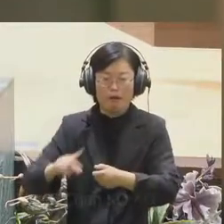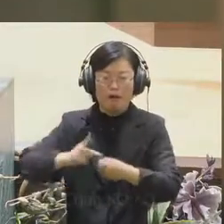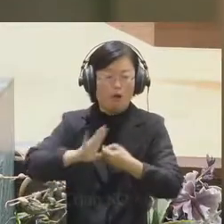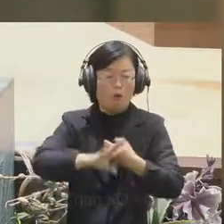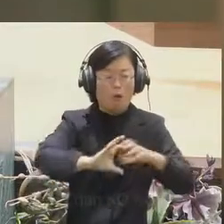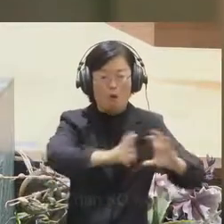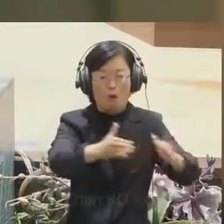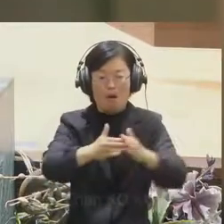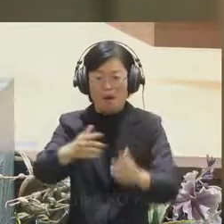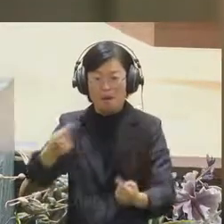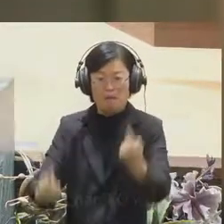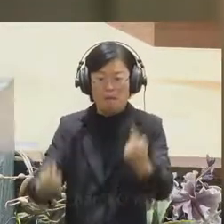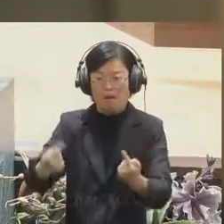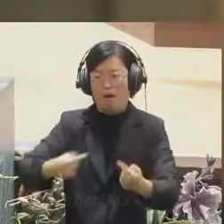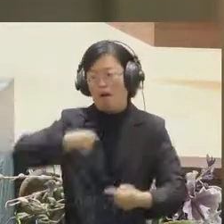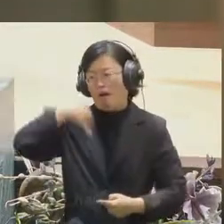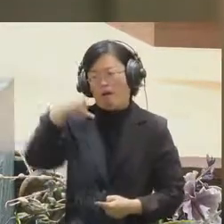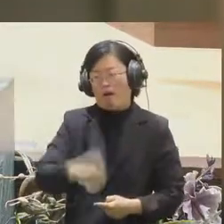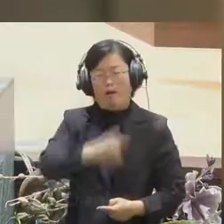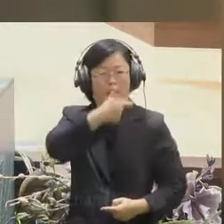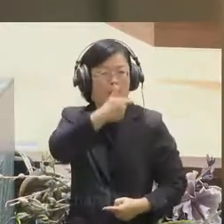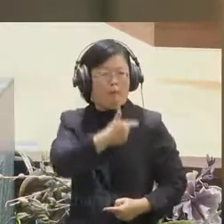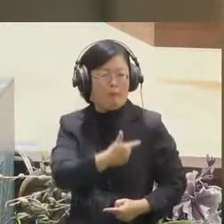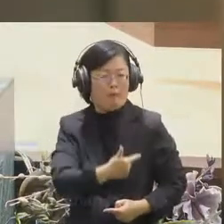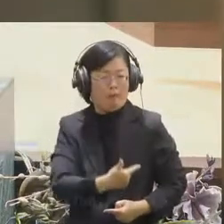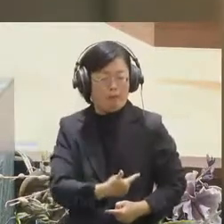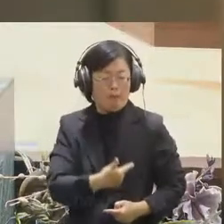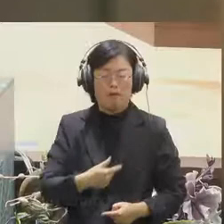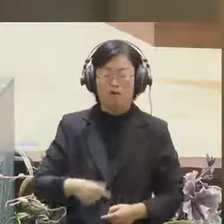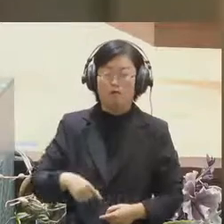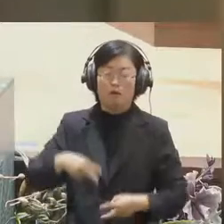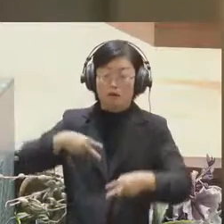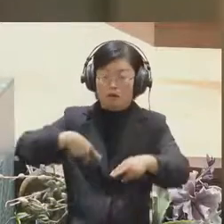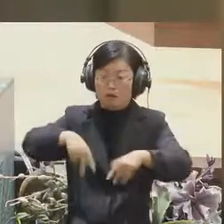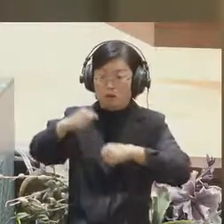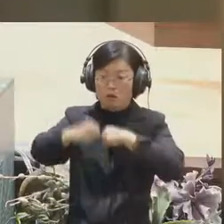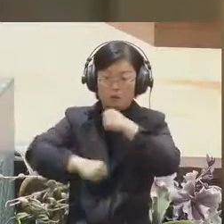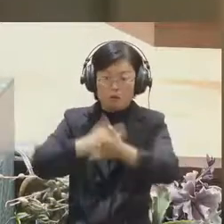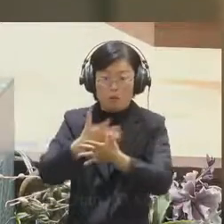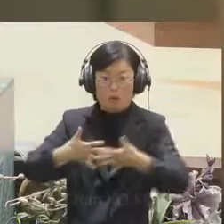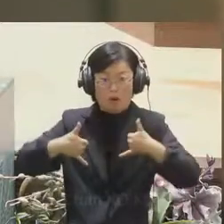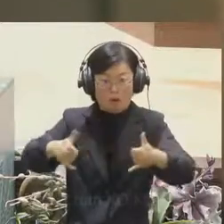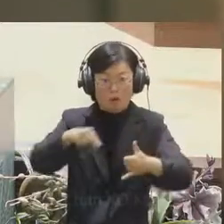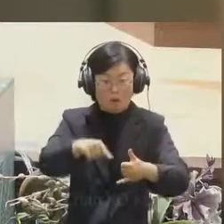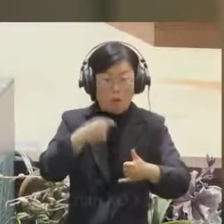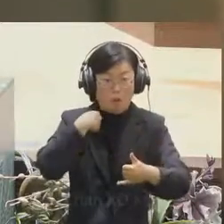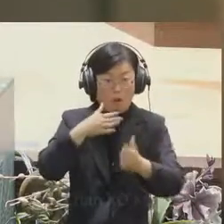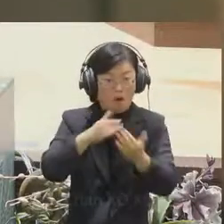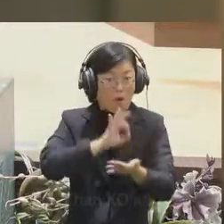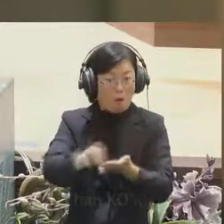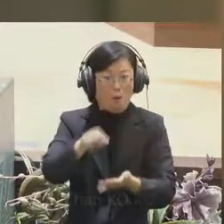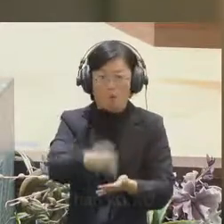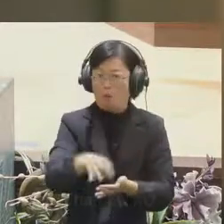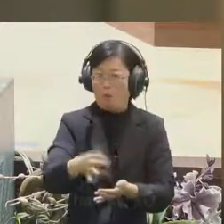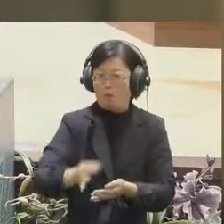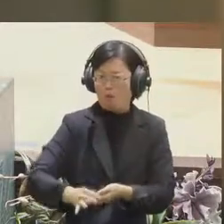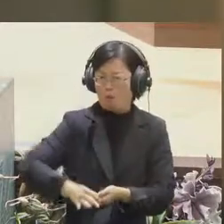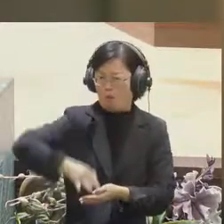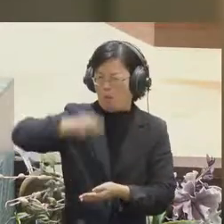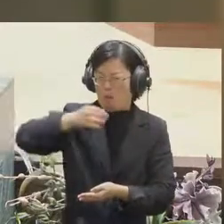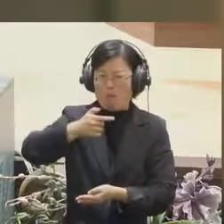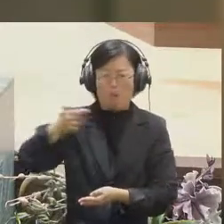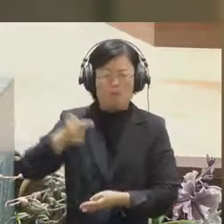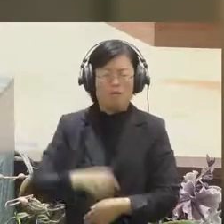besides the mobile SIM cards were very expensiveand we had to pay about 500